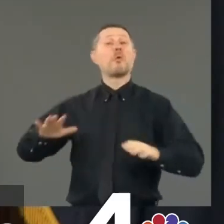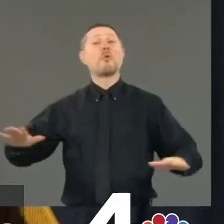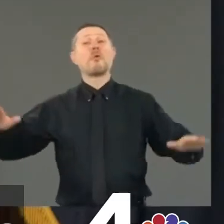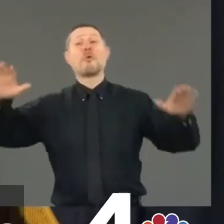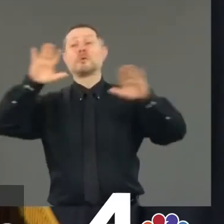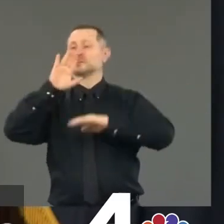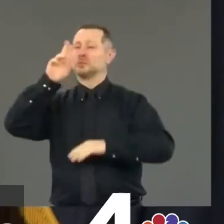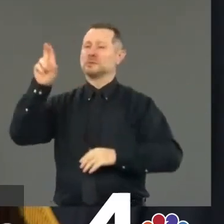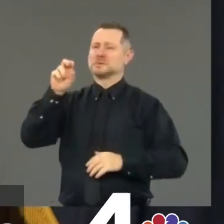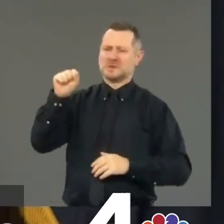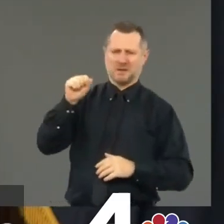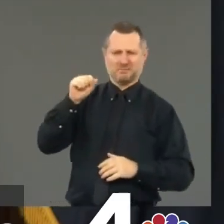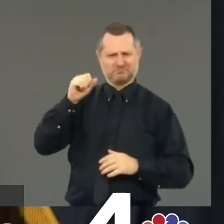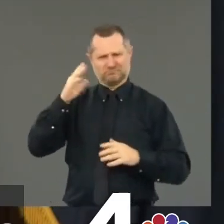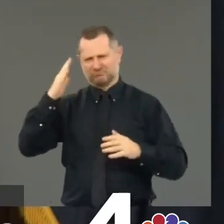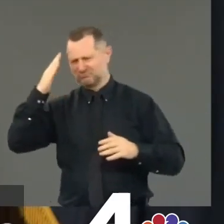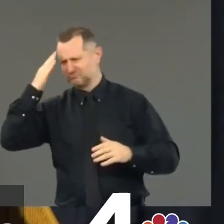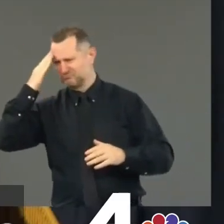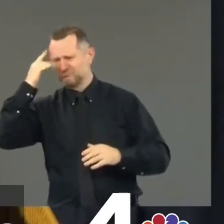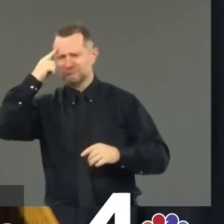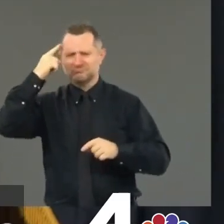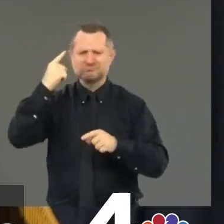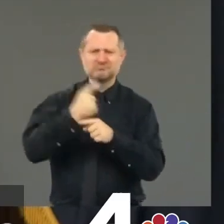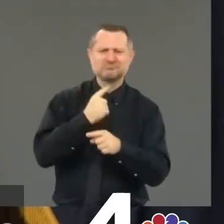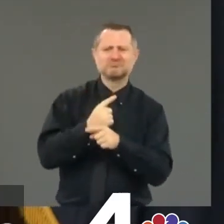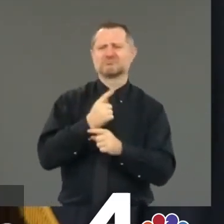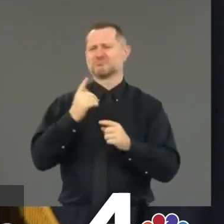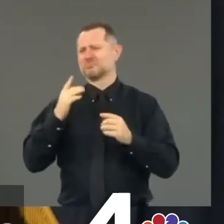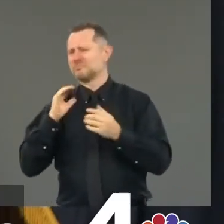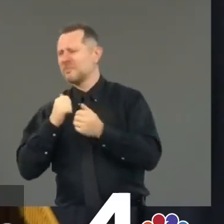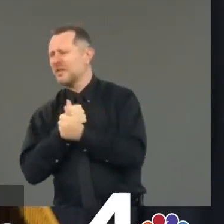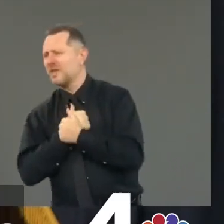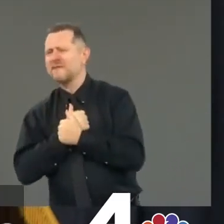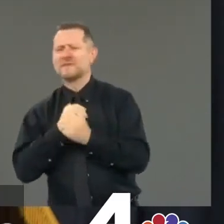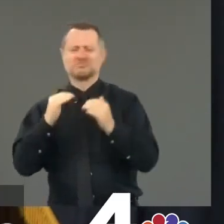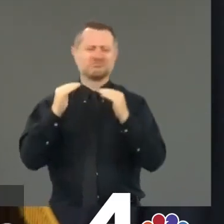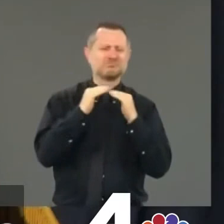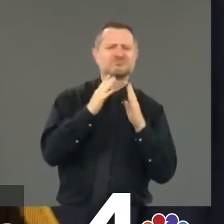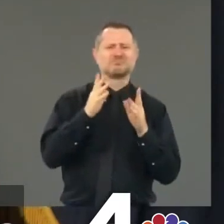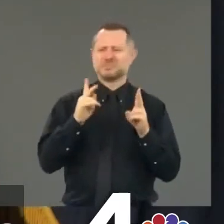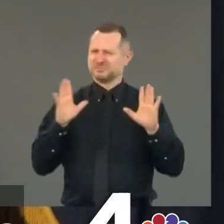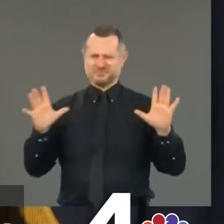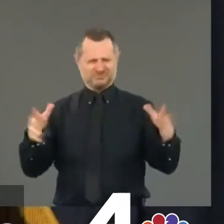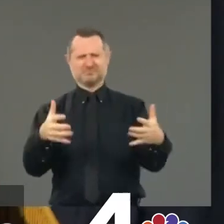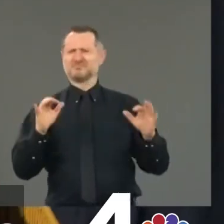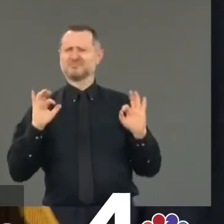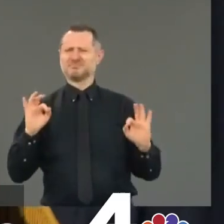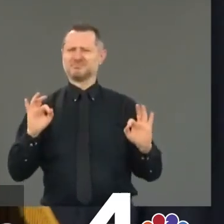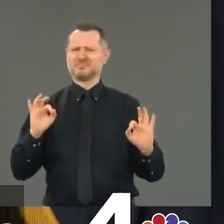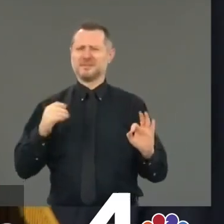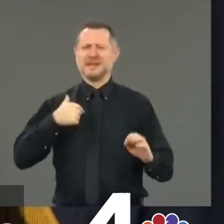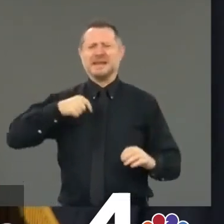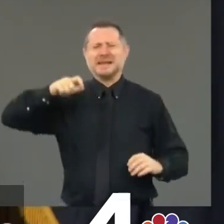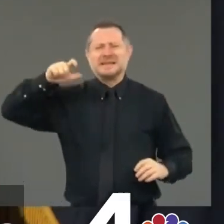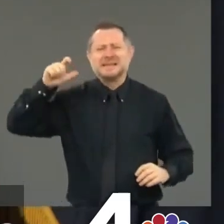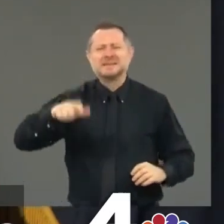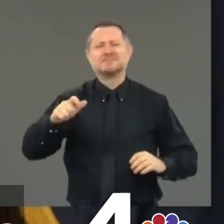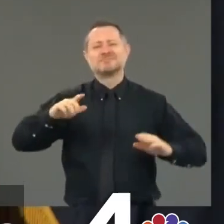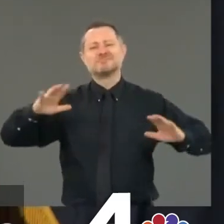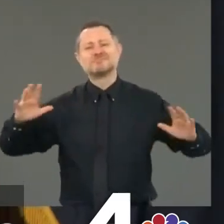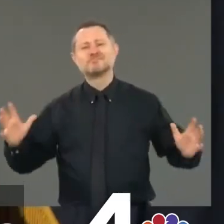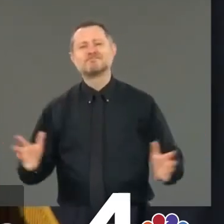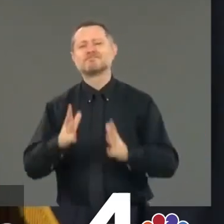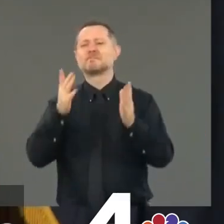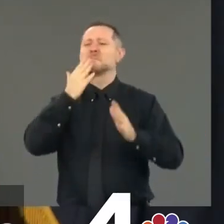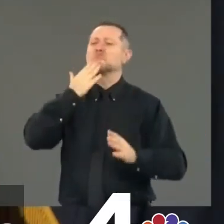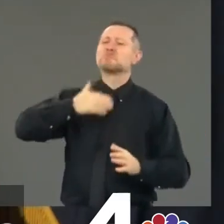fair-minded, decent, kind, loving individuals. We need to mobilize the best in our people